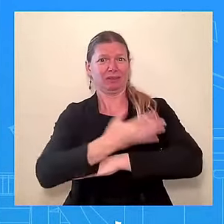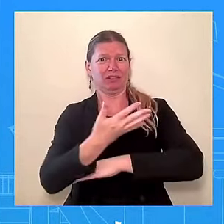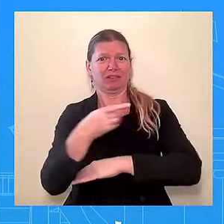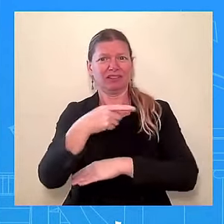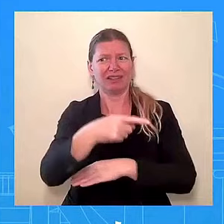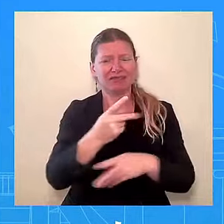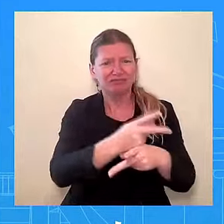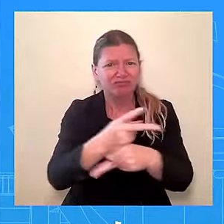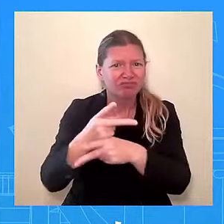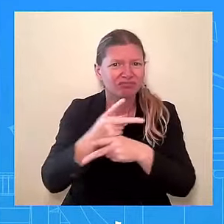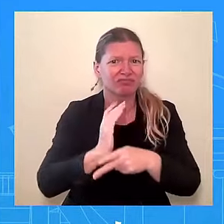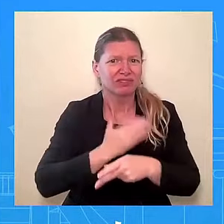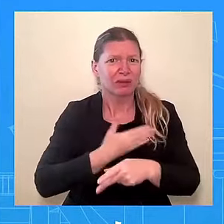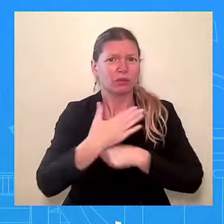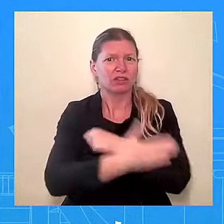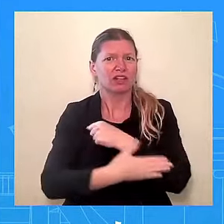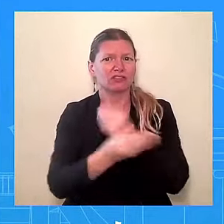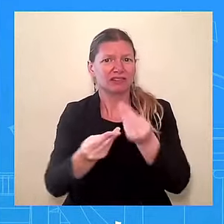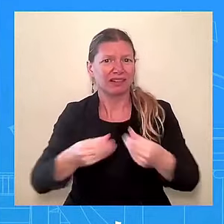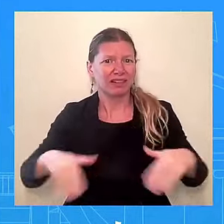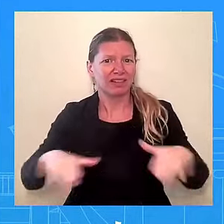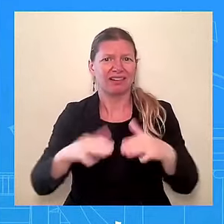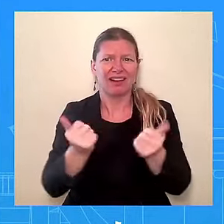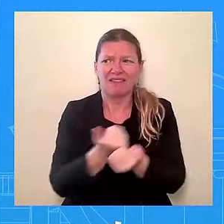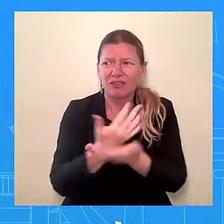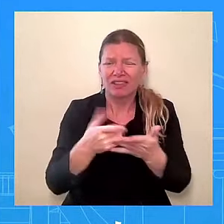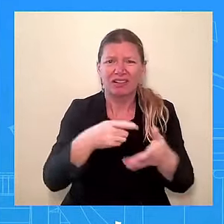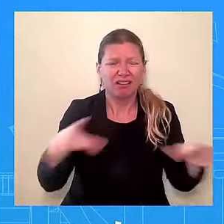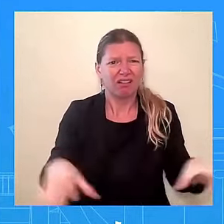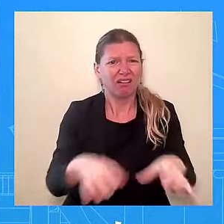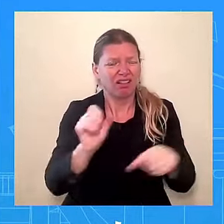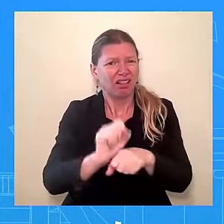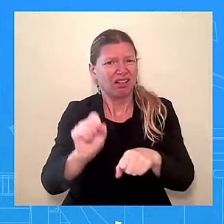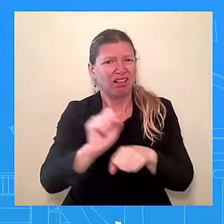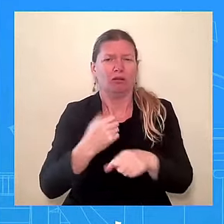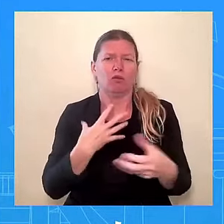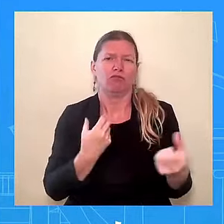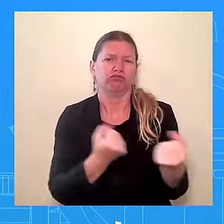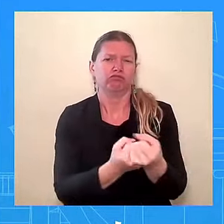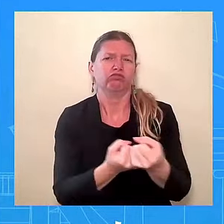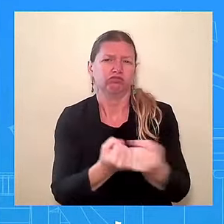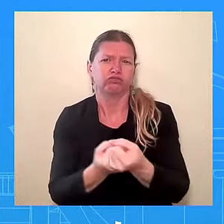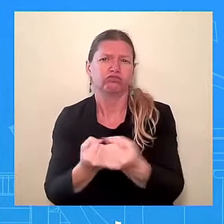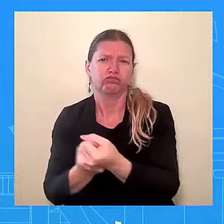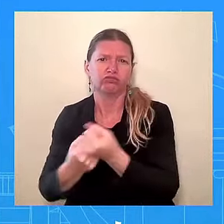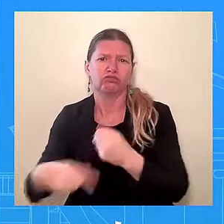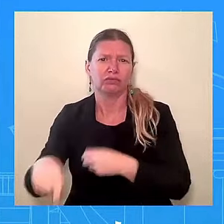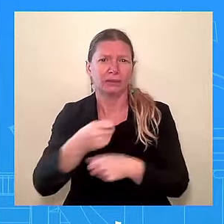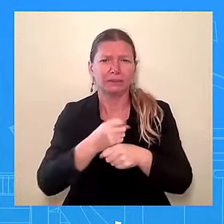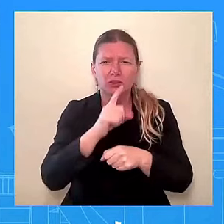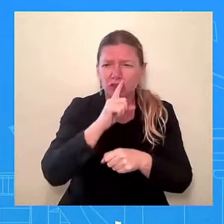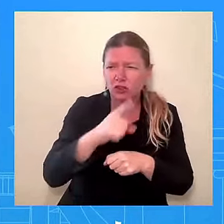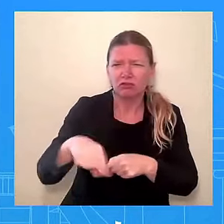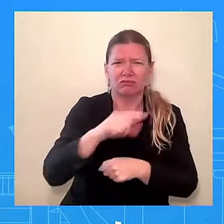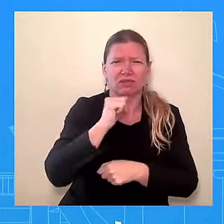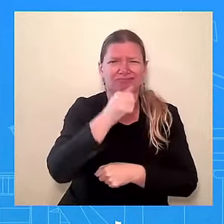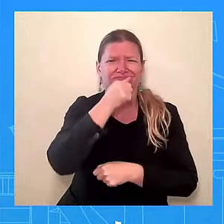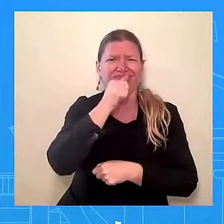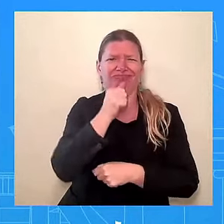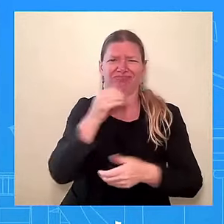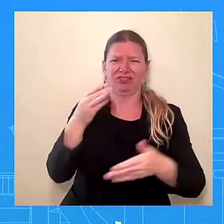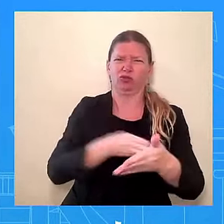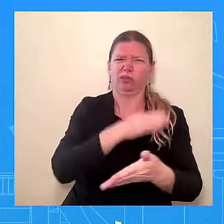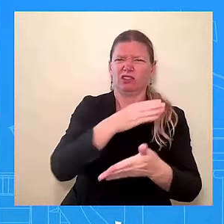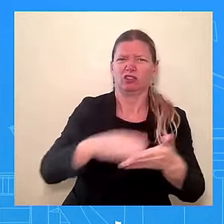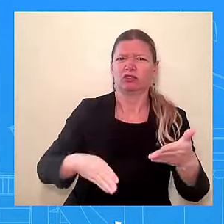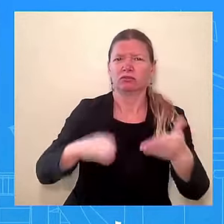President Biden will continue to ensure that all Americans, all American farmers, specifically, and ranchers, have the tools and resources they